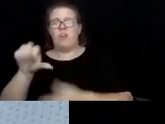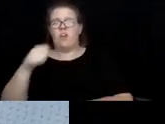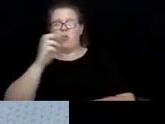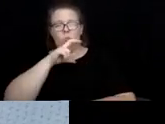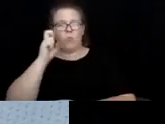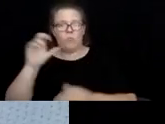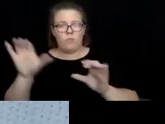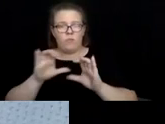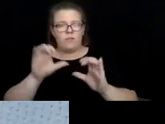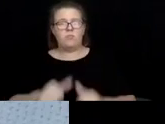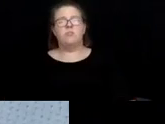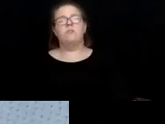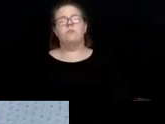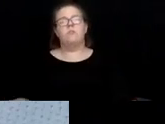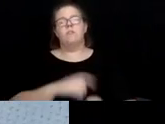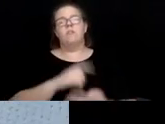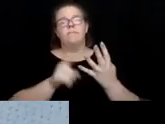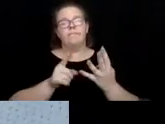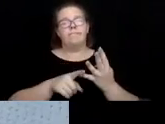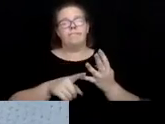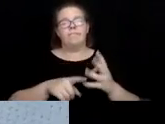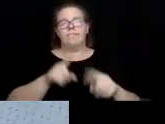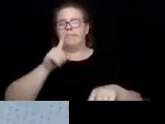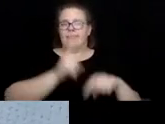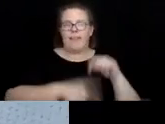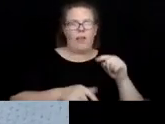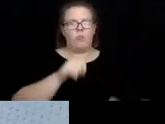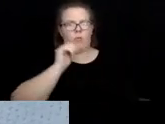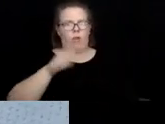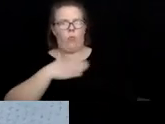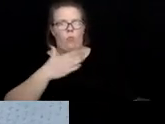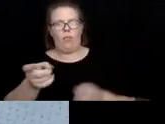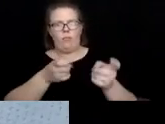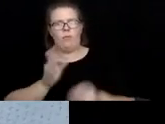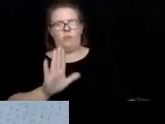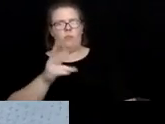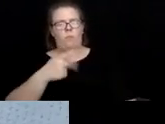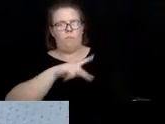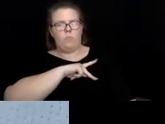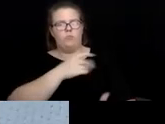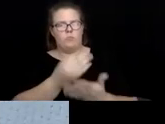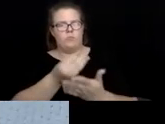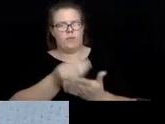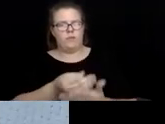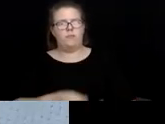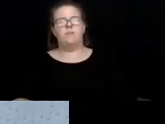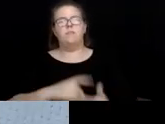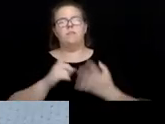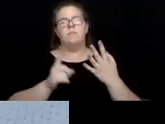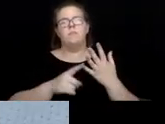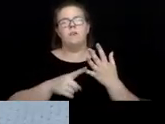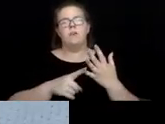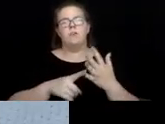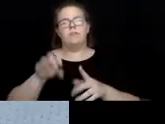action. Unable or unwilling to manage their personal finances. Conditions which